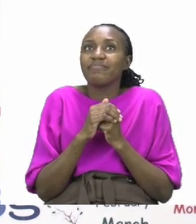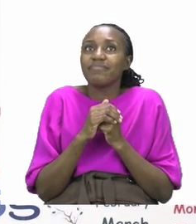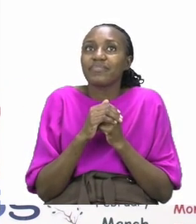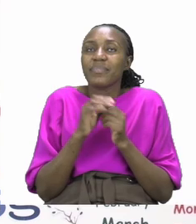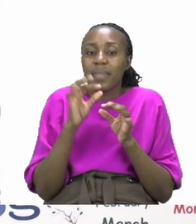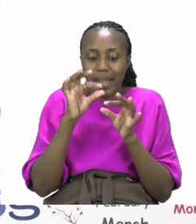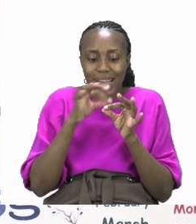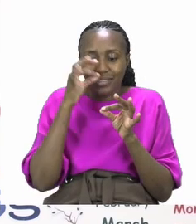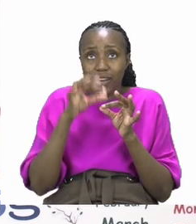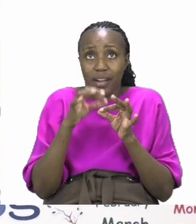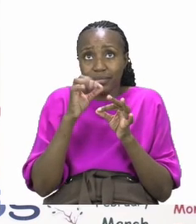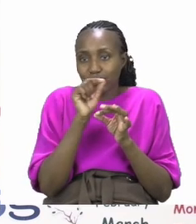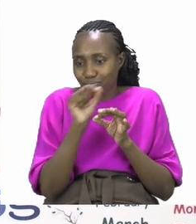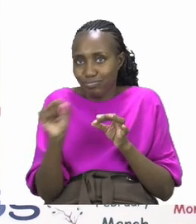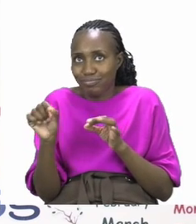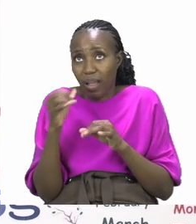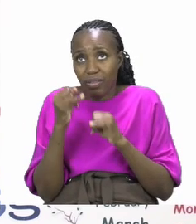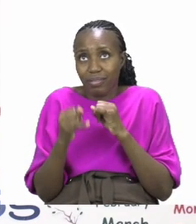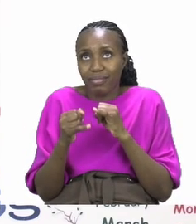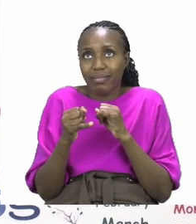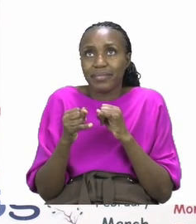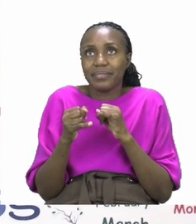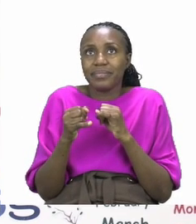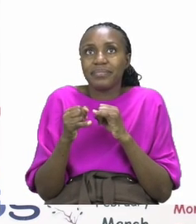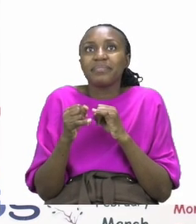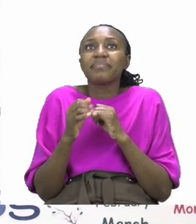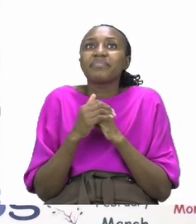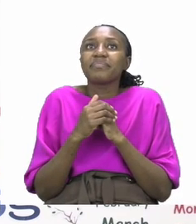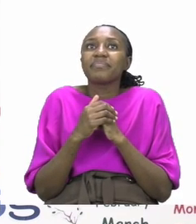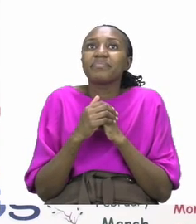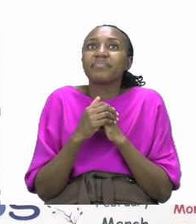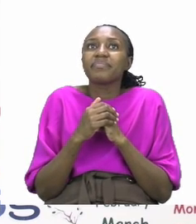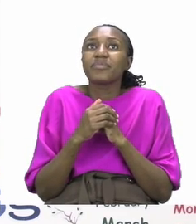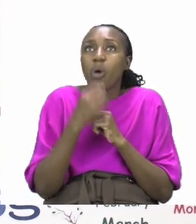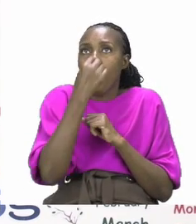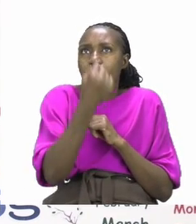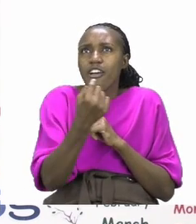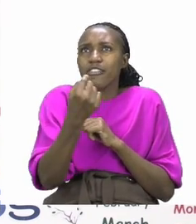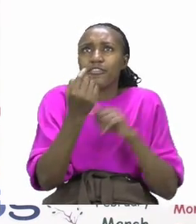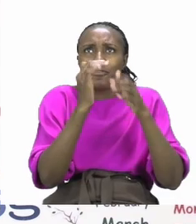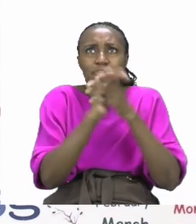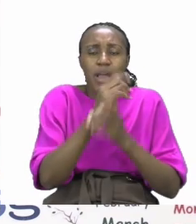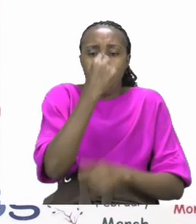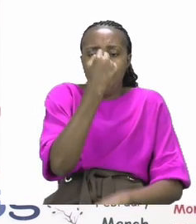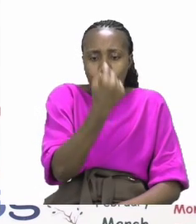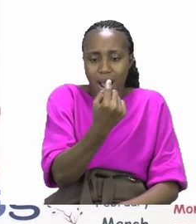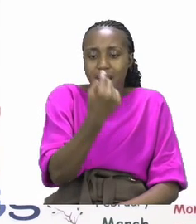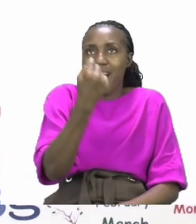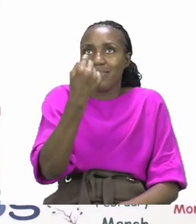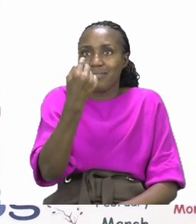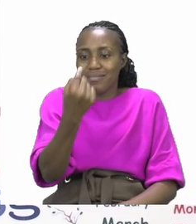then the grapes to the last friend. So we have given the pineapple, the